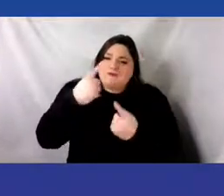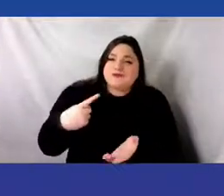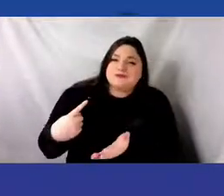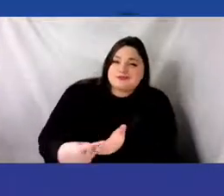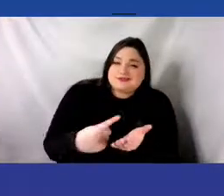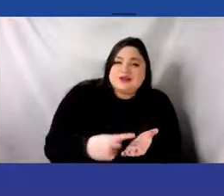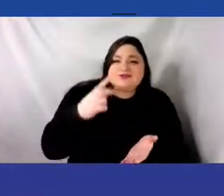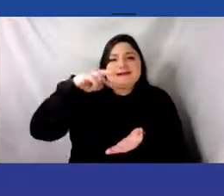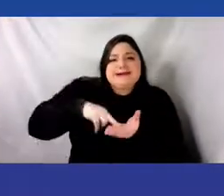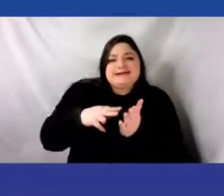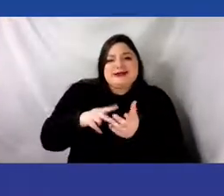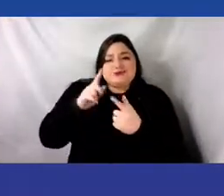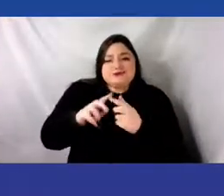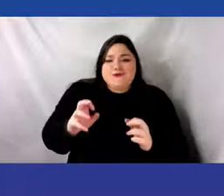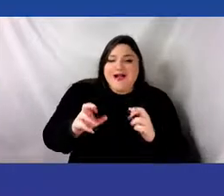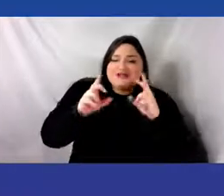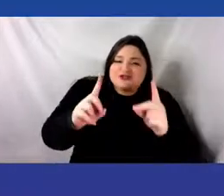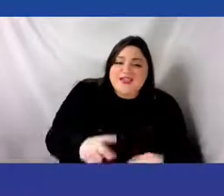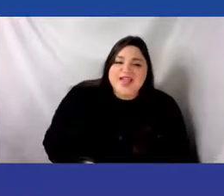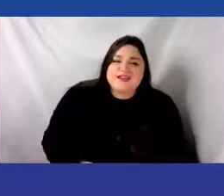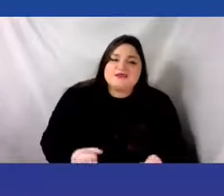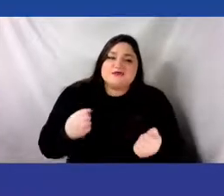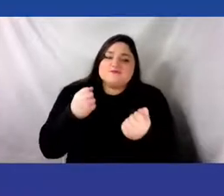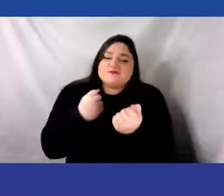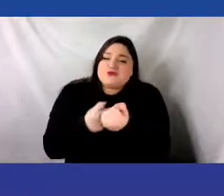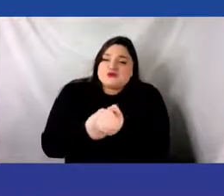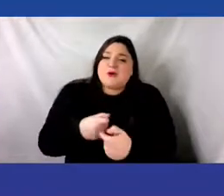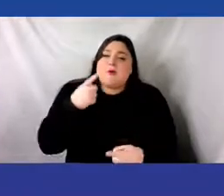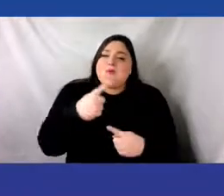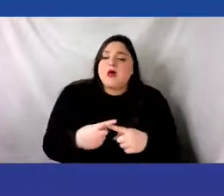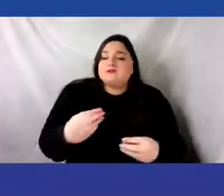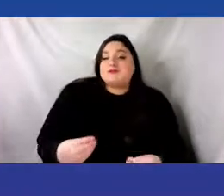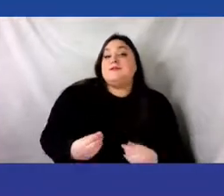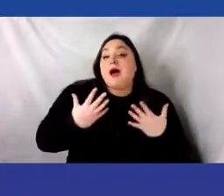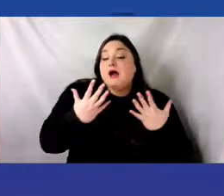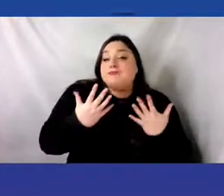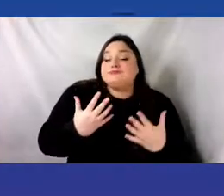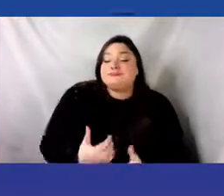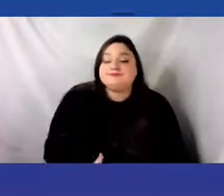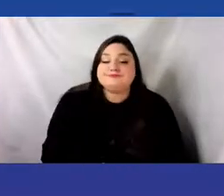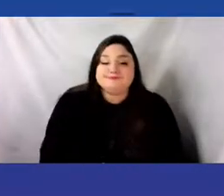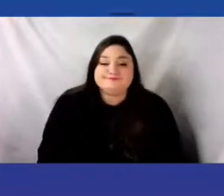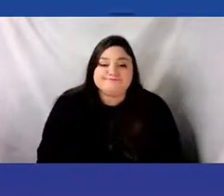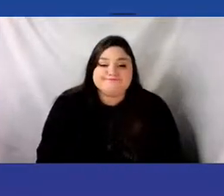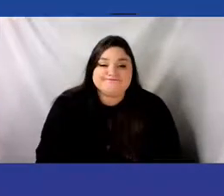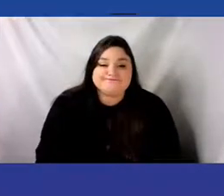reassure, and inspire. The experiences of our influential speakers